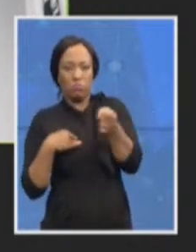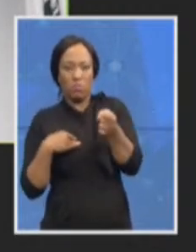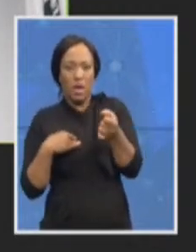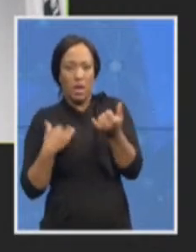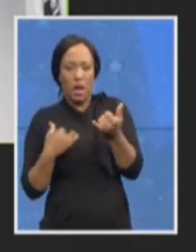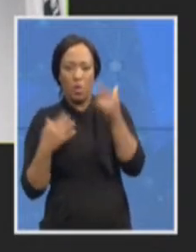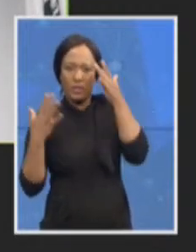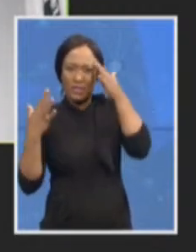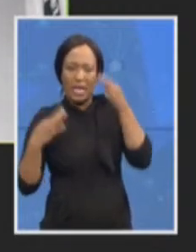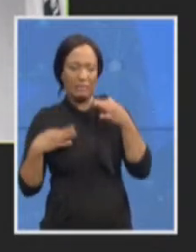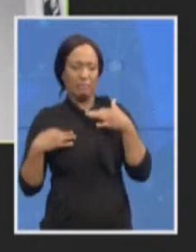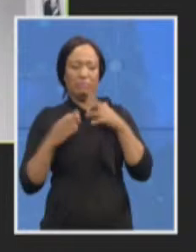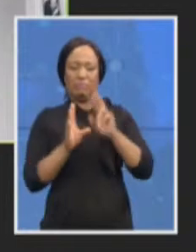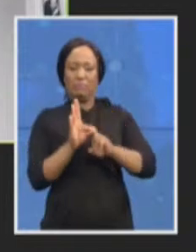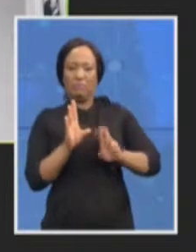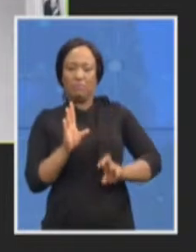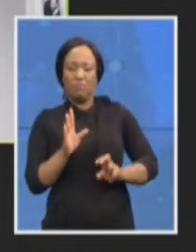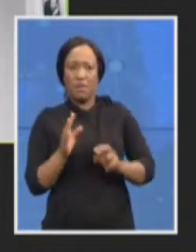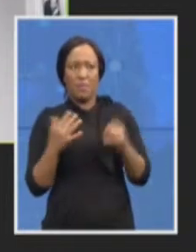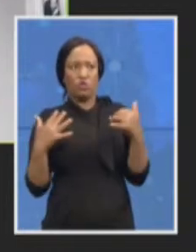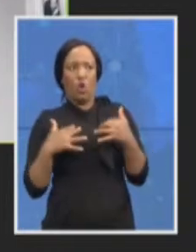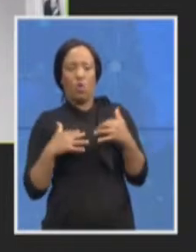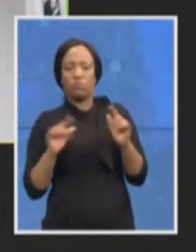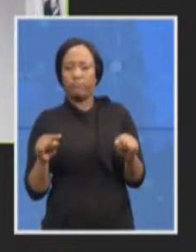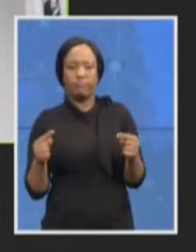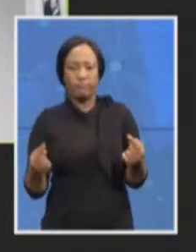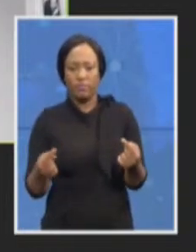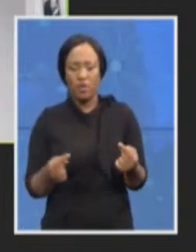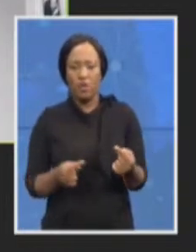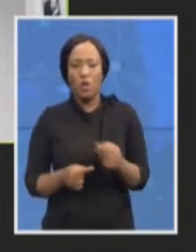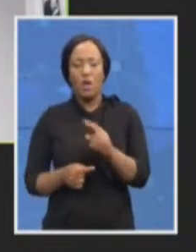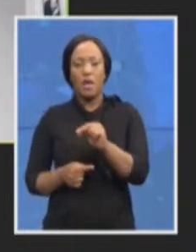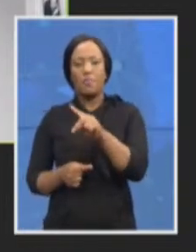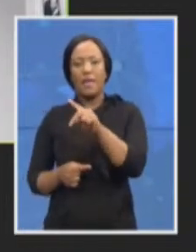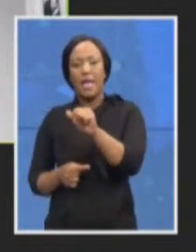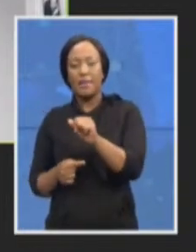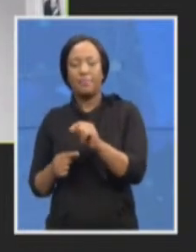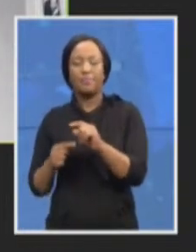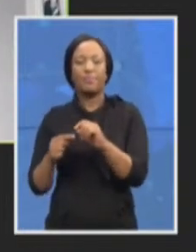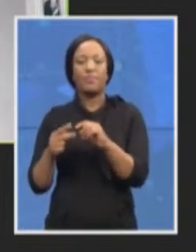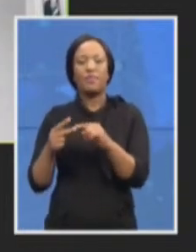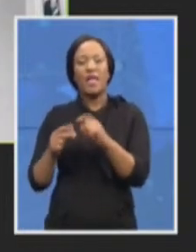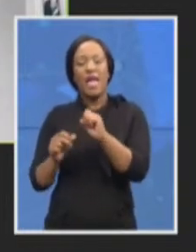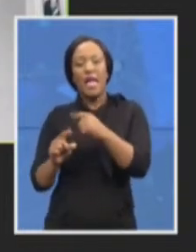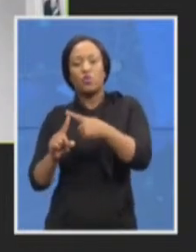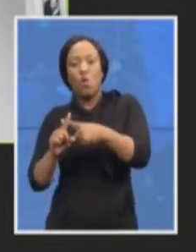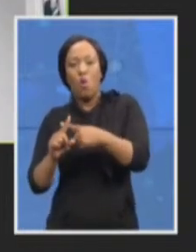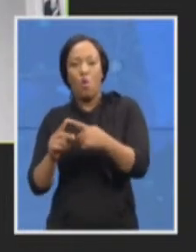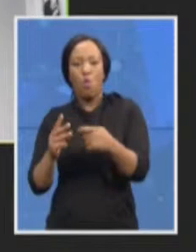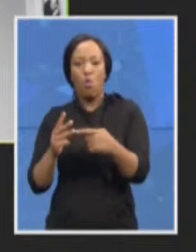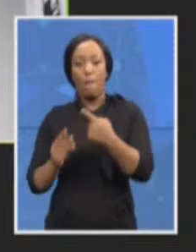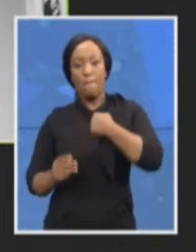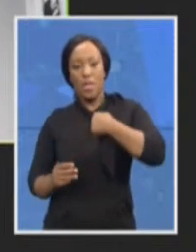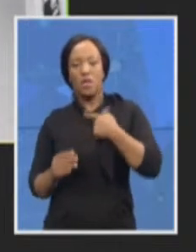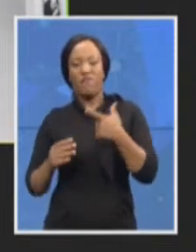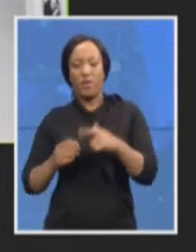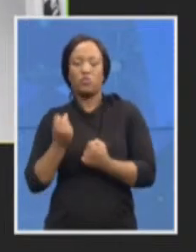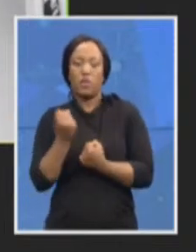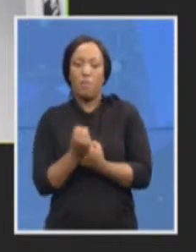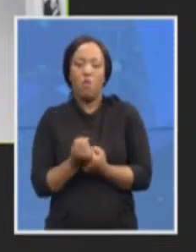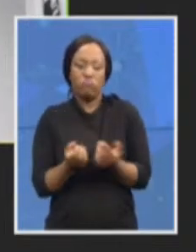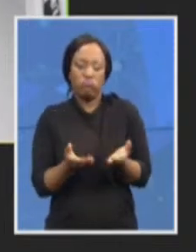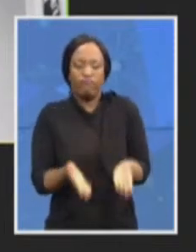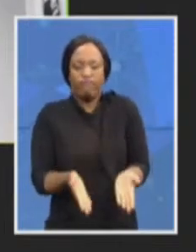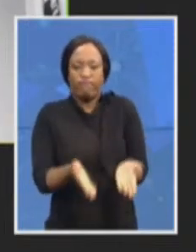NPA, Exco and myself have supported this. This is a kind of leadership transition that is normal. It is not a